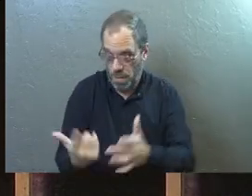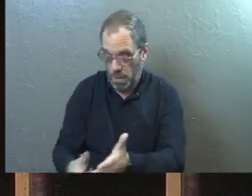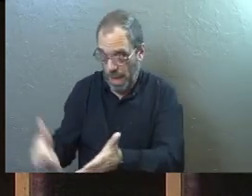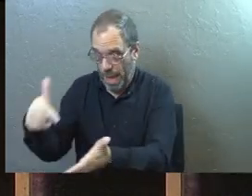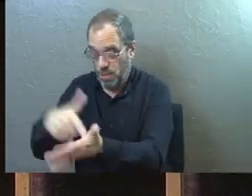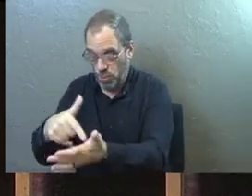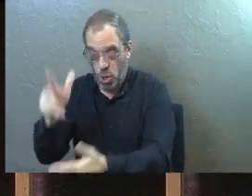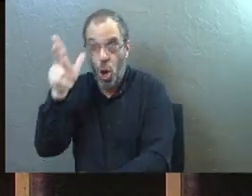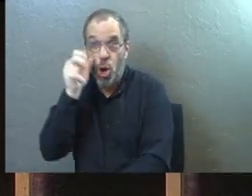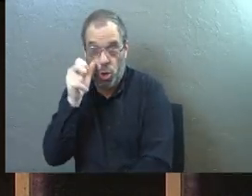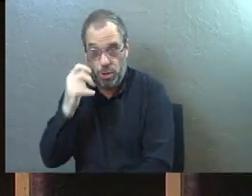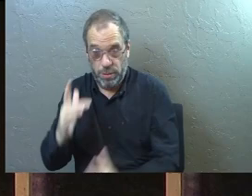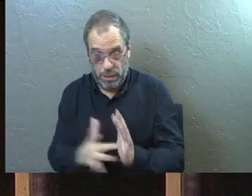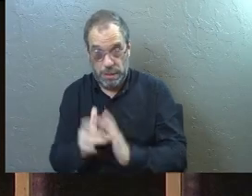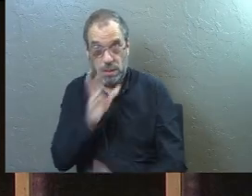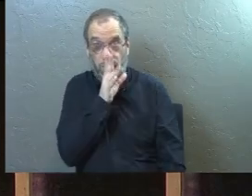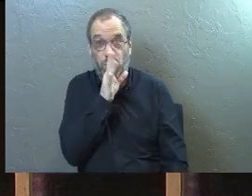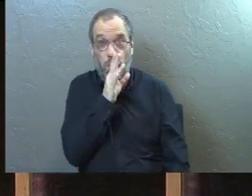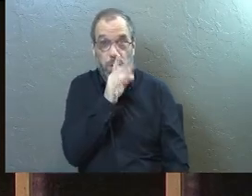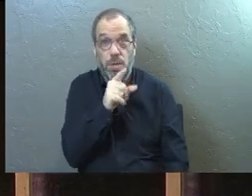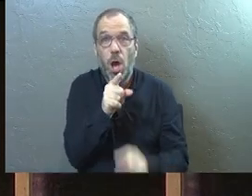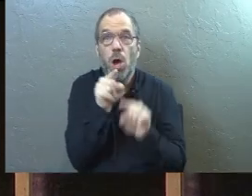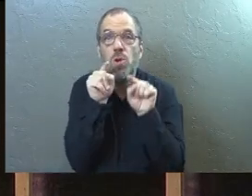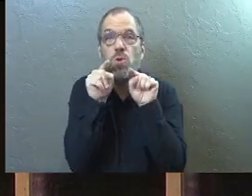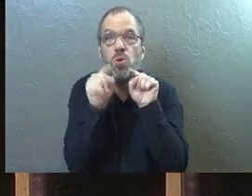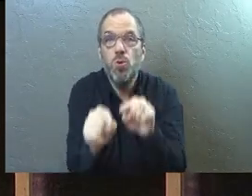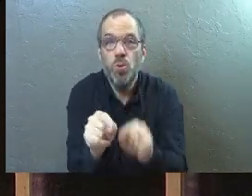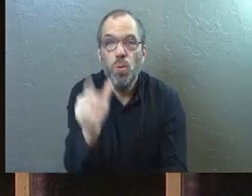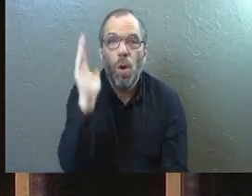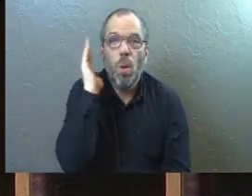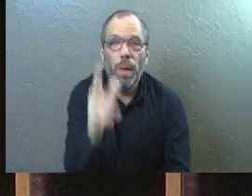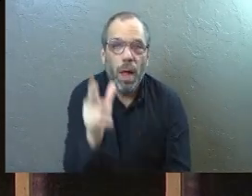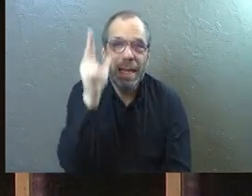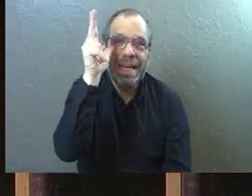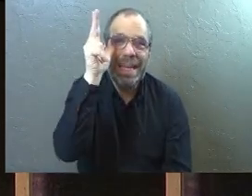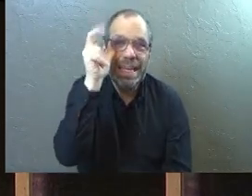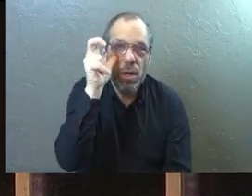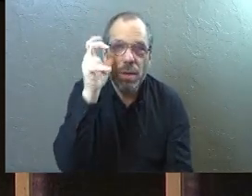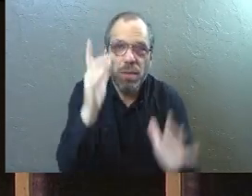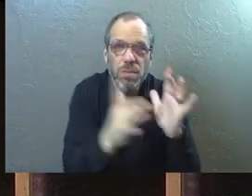Lazarus heard the voice of Jesus. You will hear the voice of Jesus.